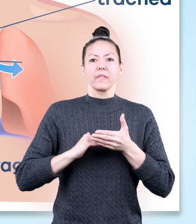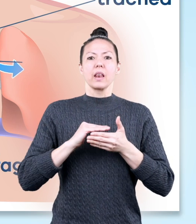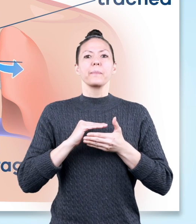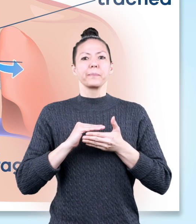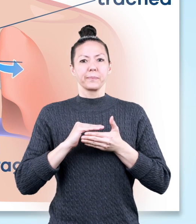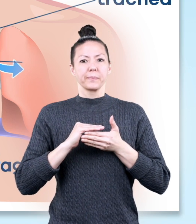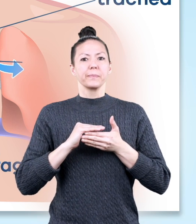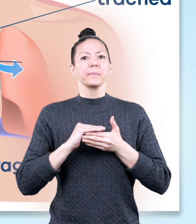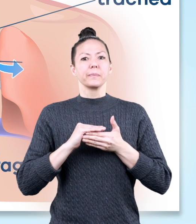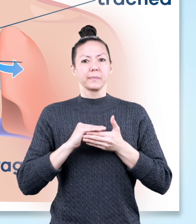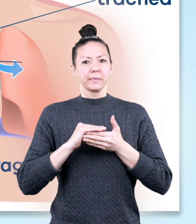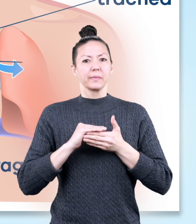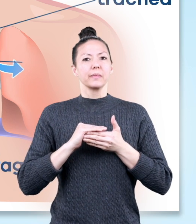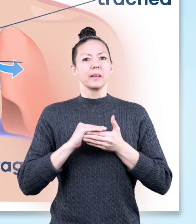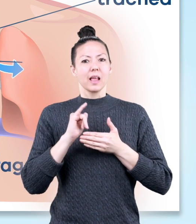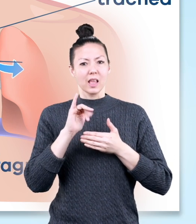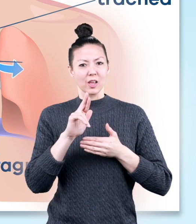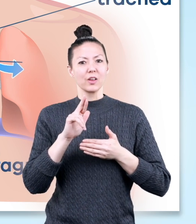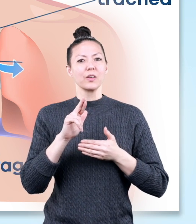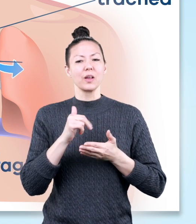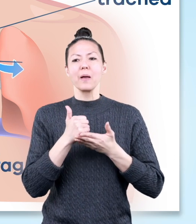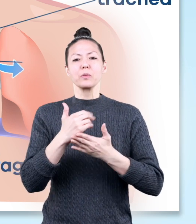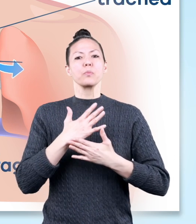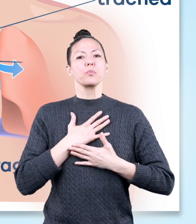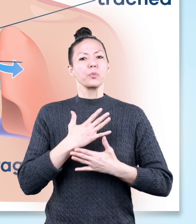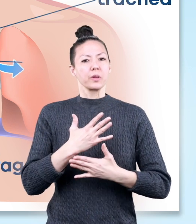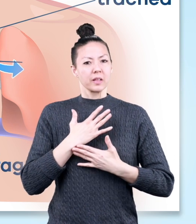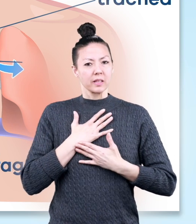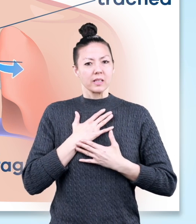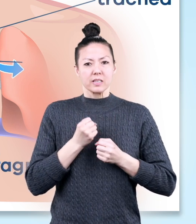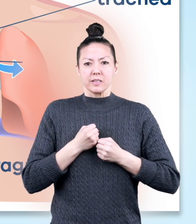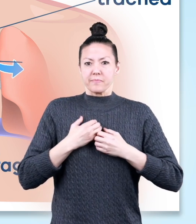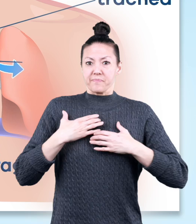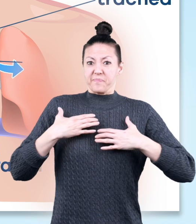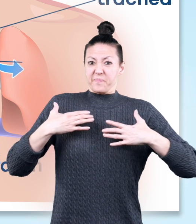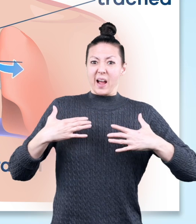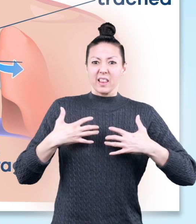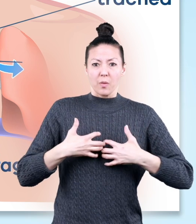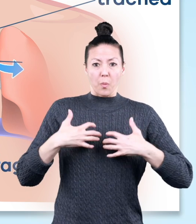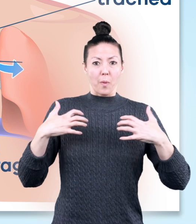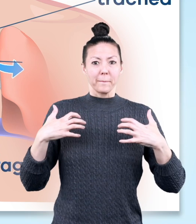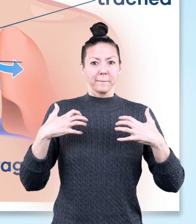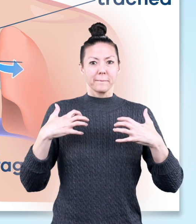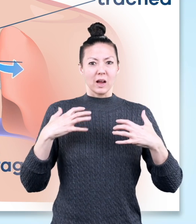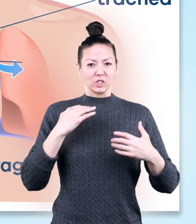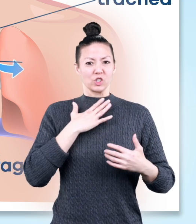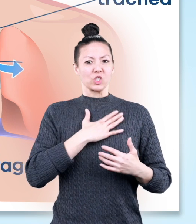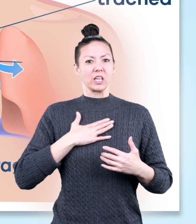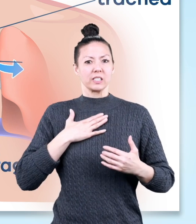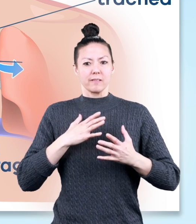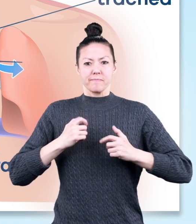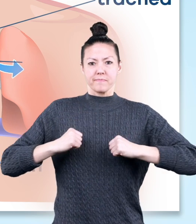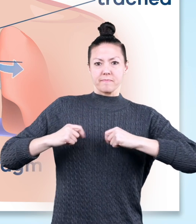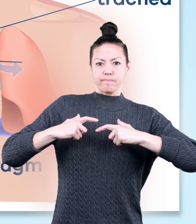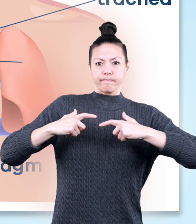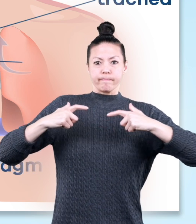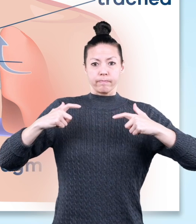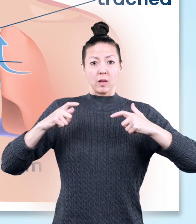more room to fill up with the air that is being breathed in, expanding the ribs and chest.